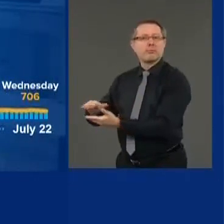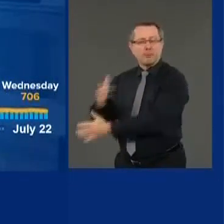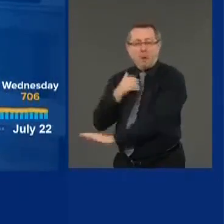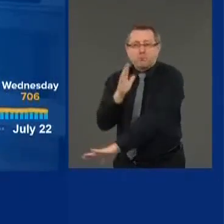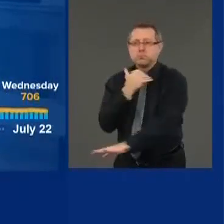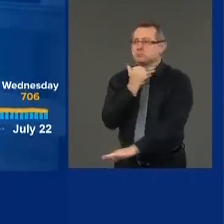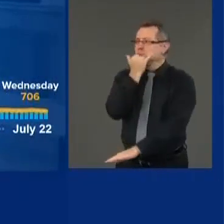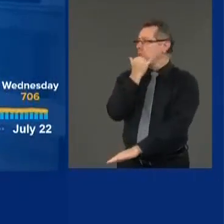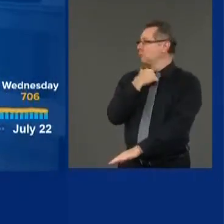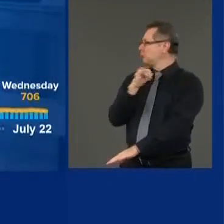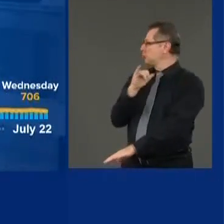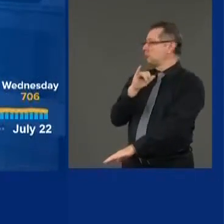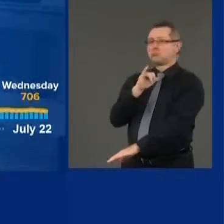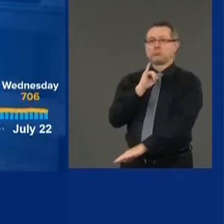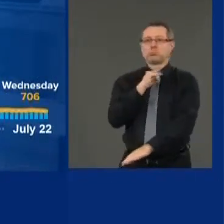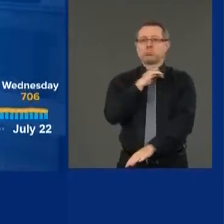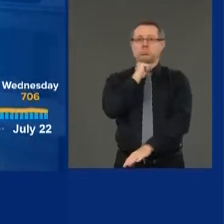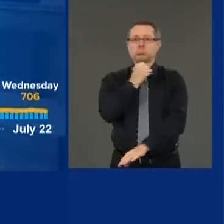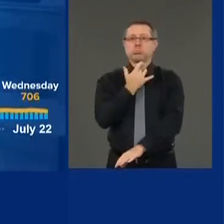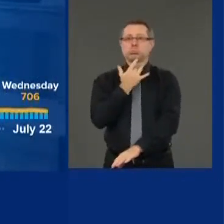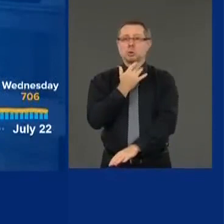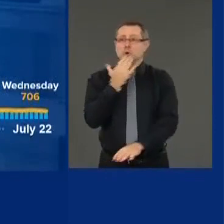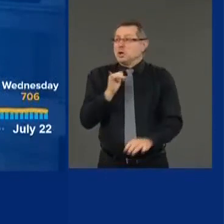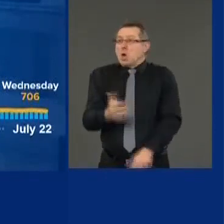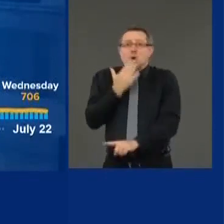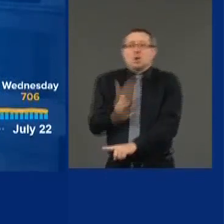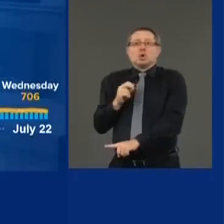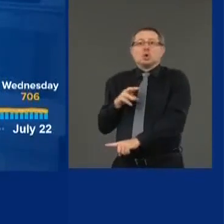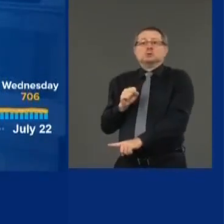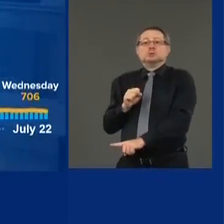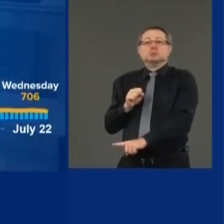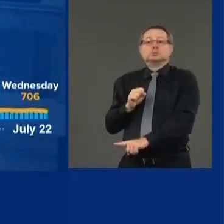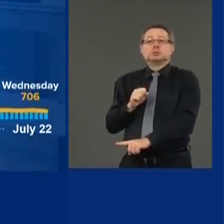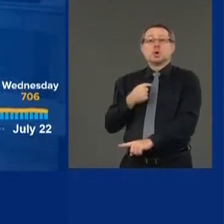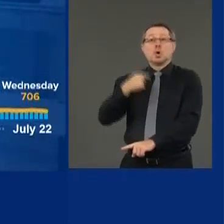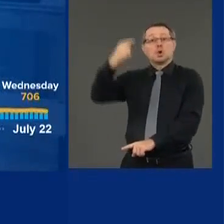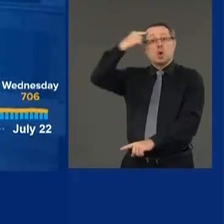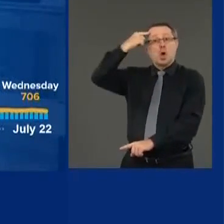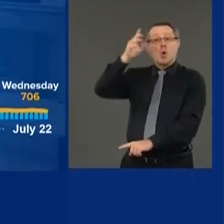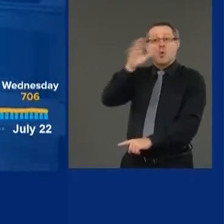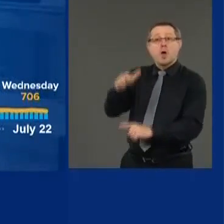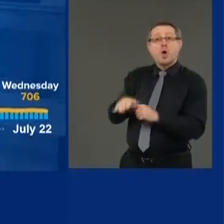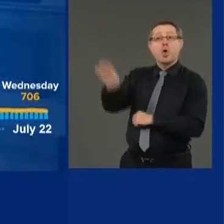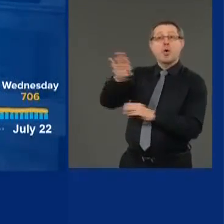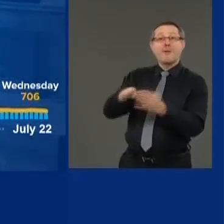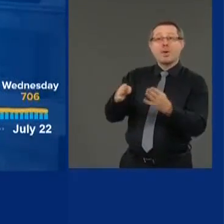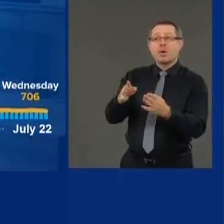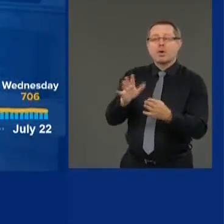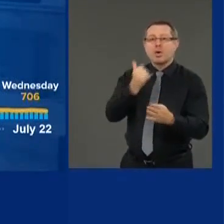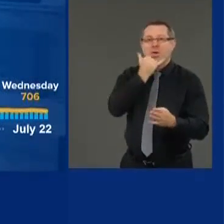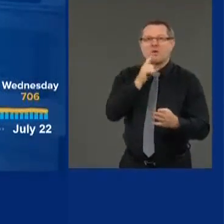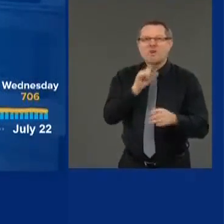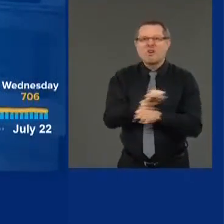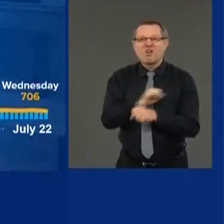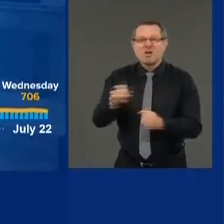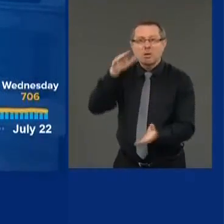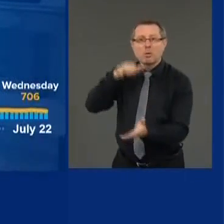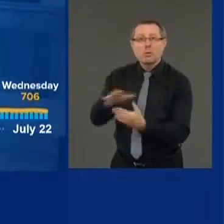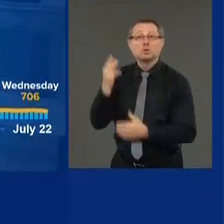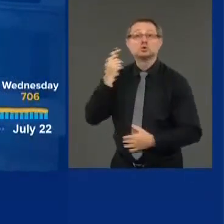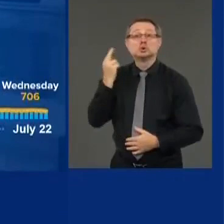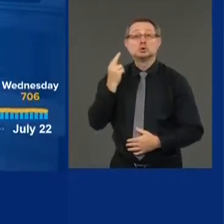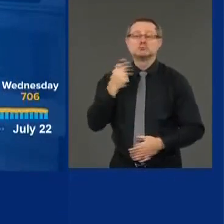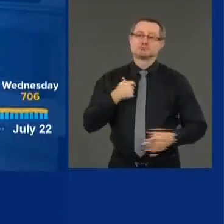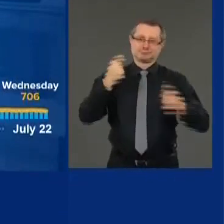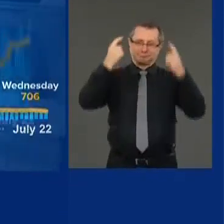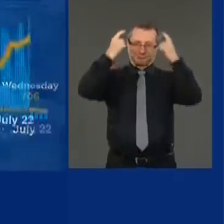To the positive. I thought it was going to go up. The number went down because it was a smart reopening because we're on top of it.